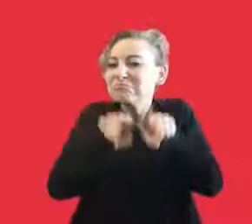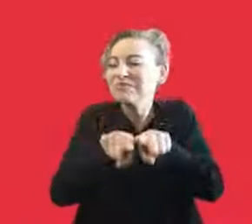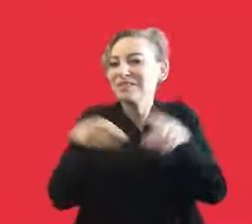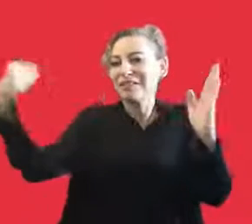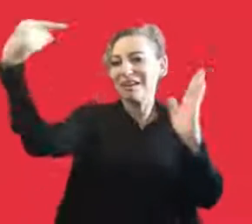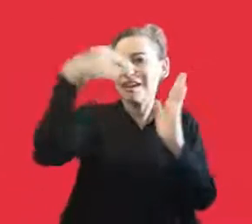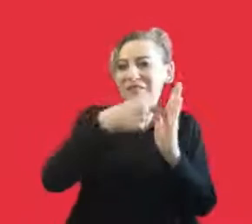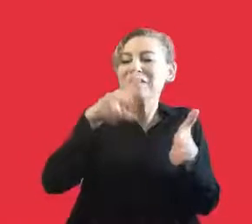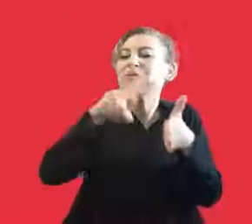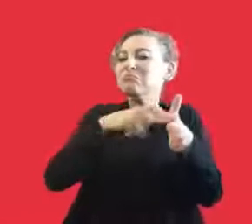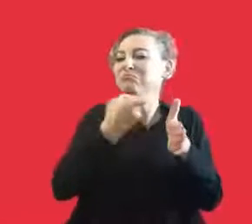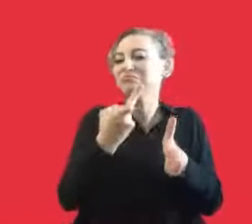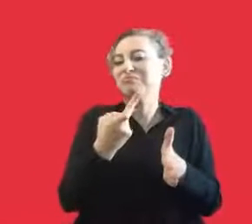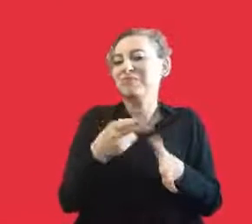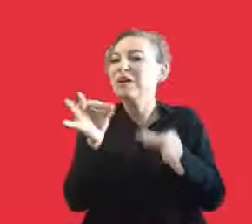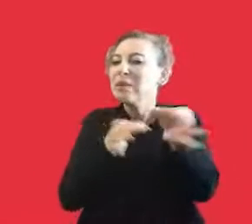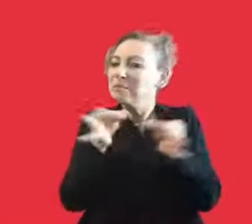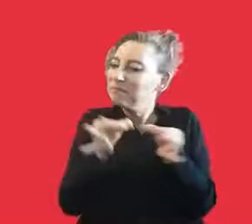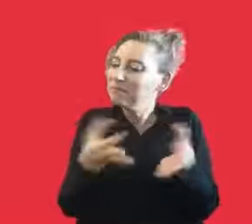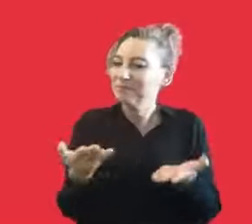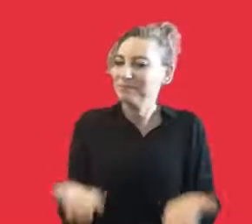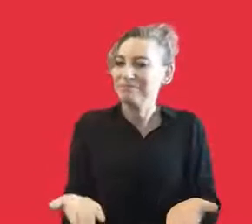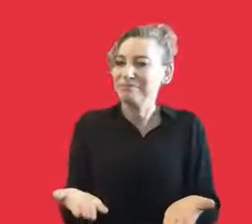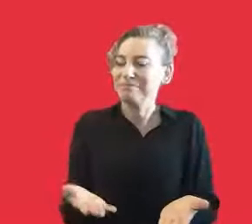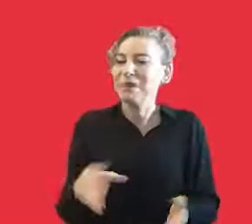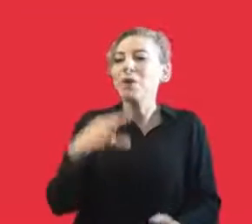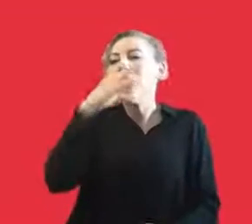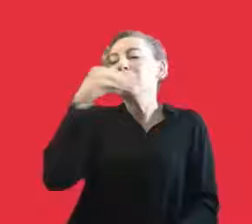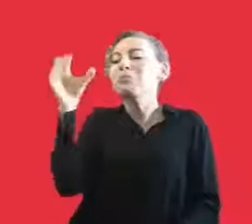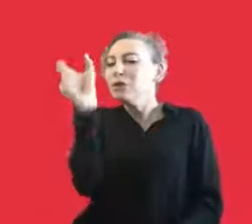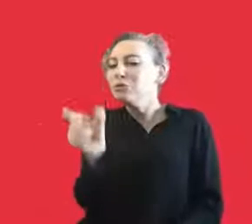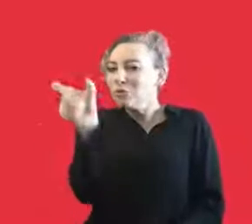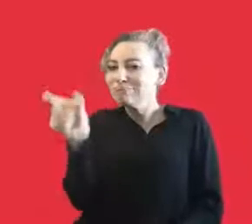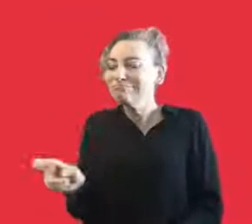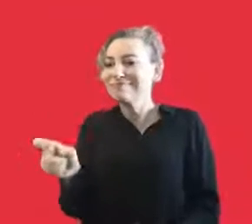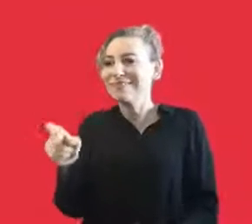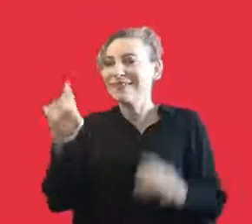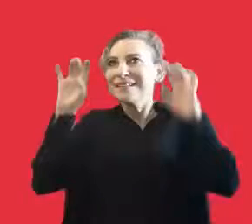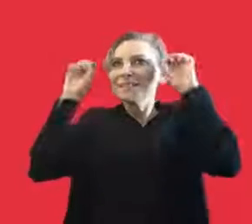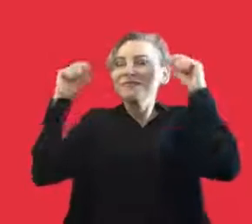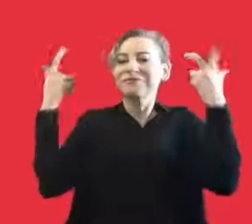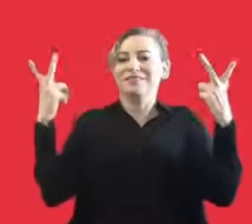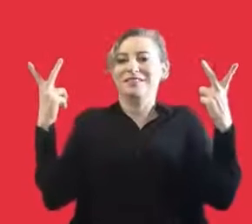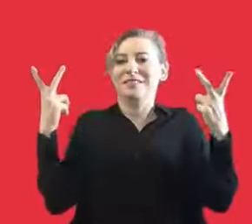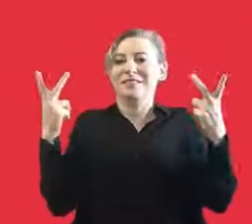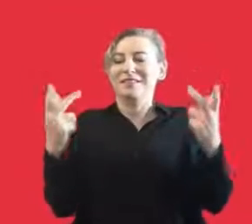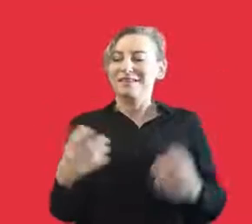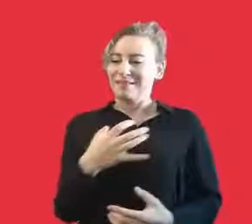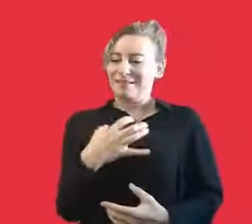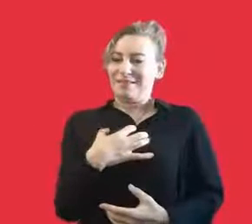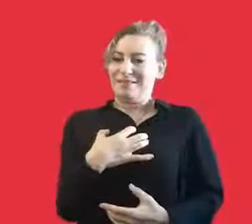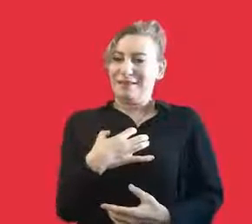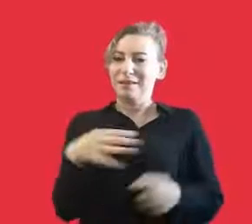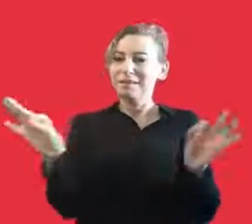and in these songs. And we are drafting and designing these projects. Actually, we're inspiring millions